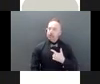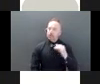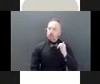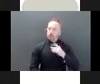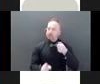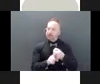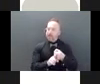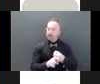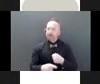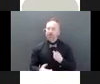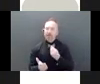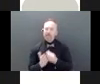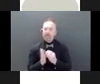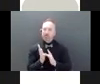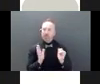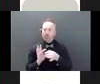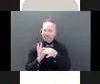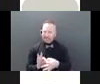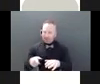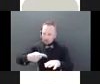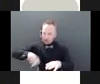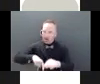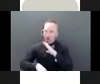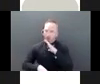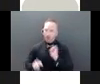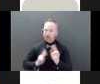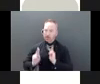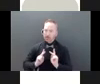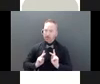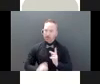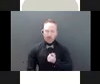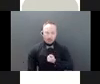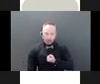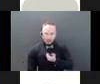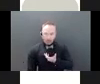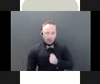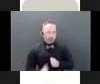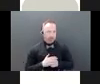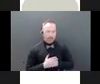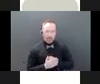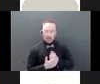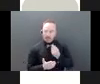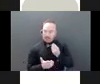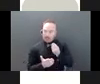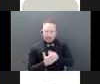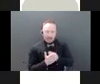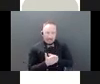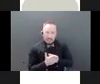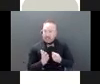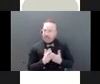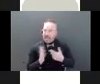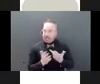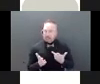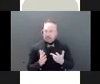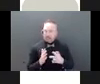adults there. They've disclosed that they have some significant financial losses. Individuals may have